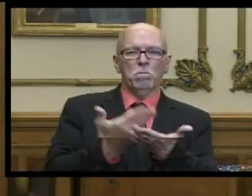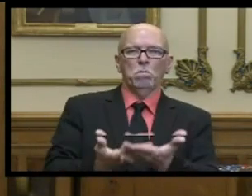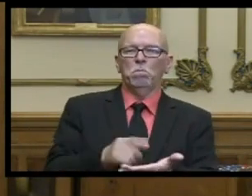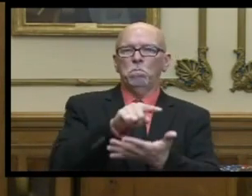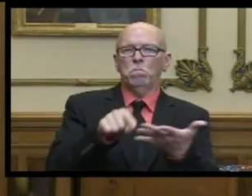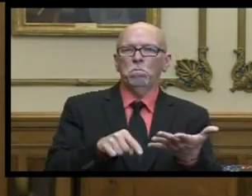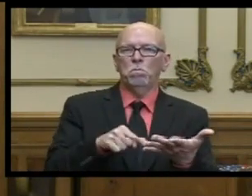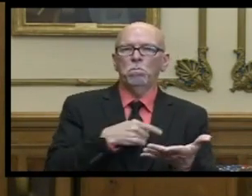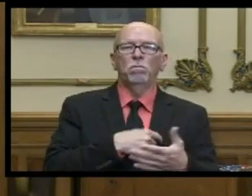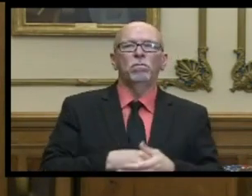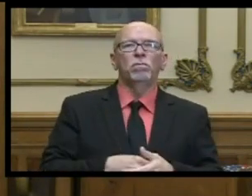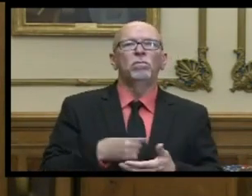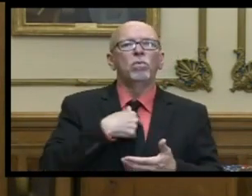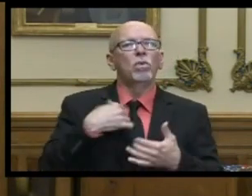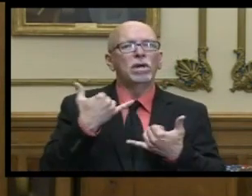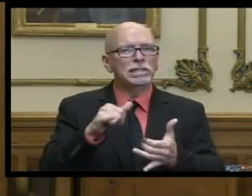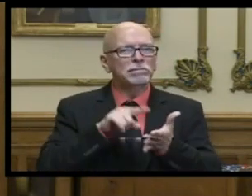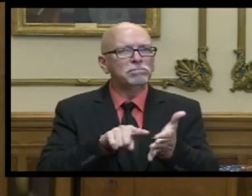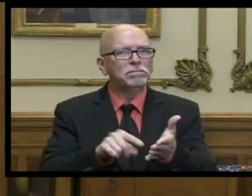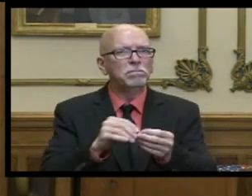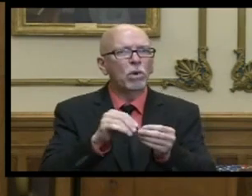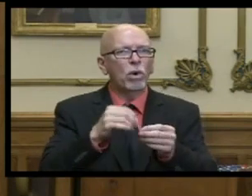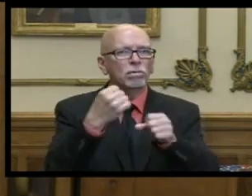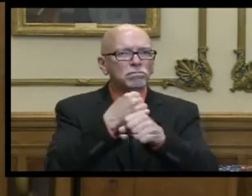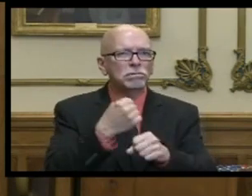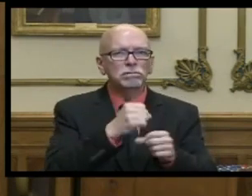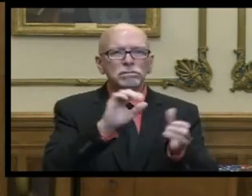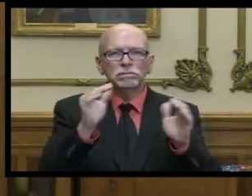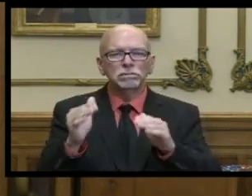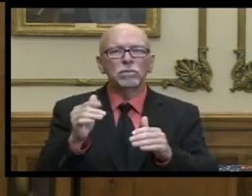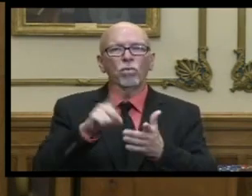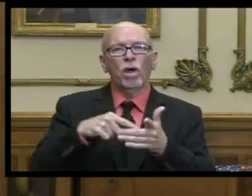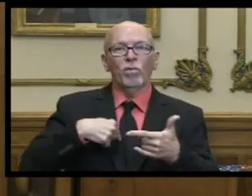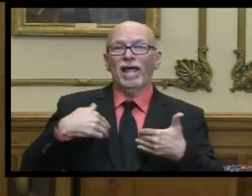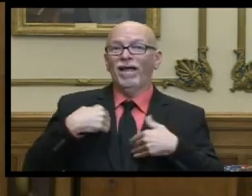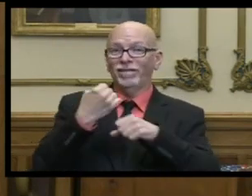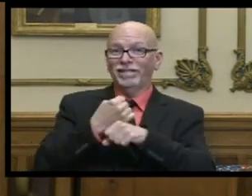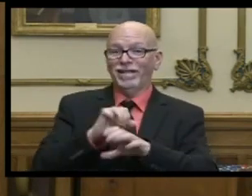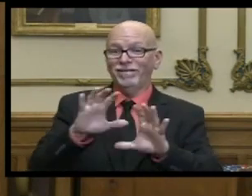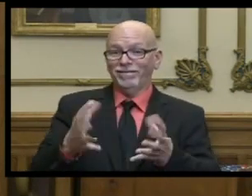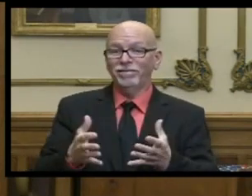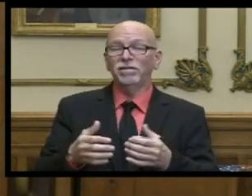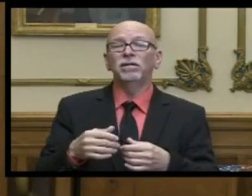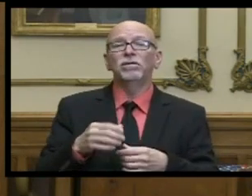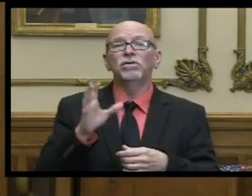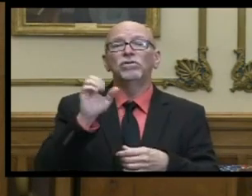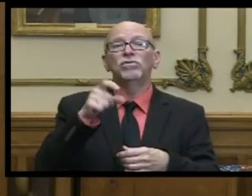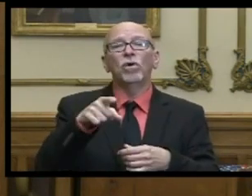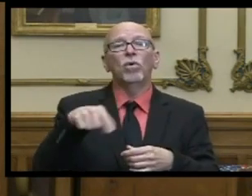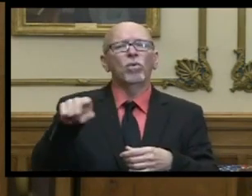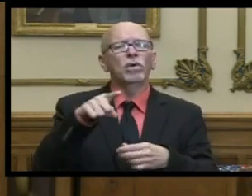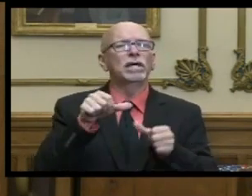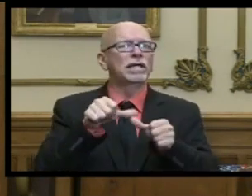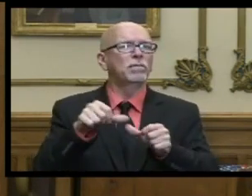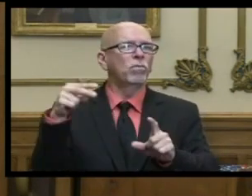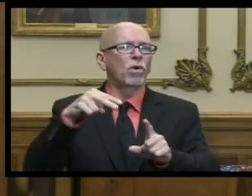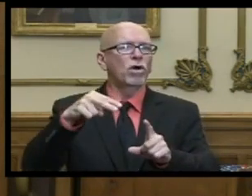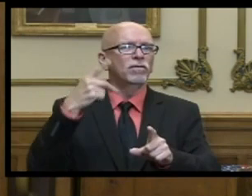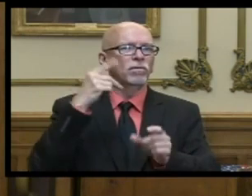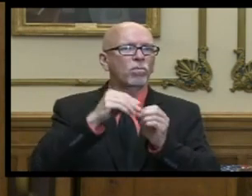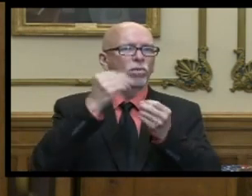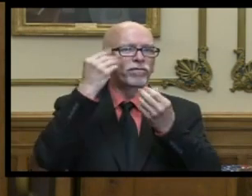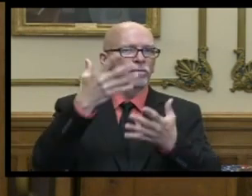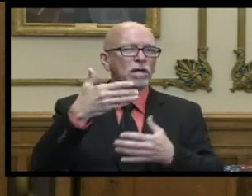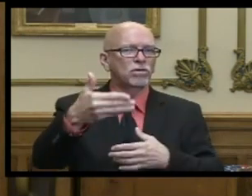be able to present we are planning to do as much as we can with the data we have and so stay tuned for more